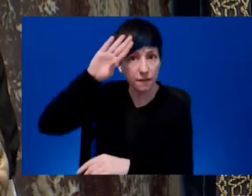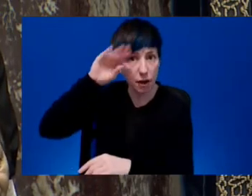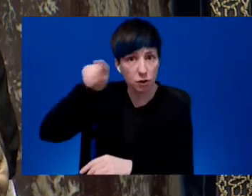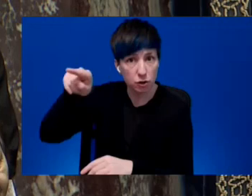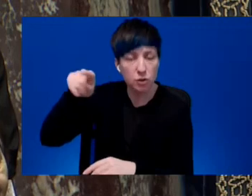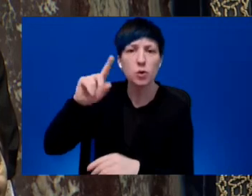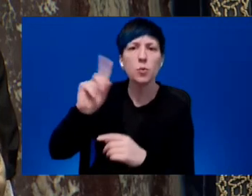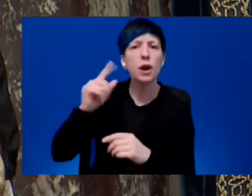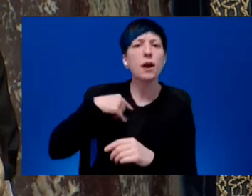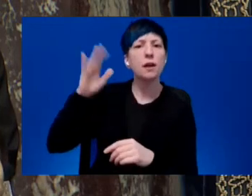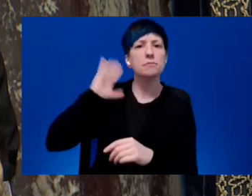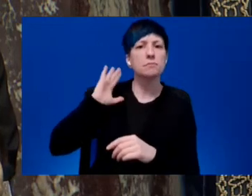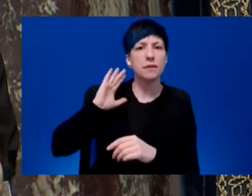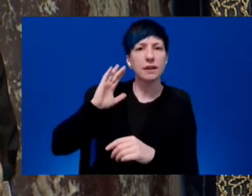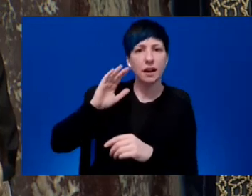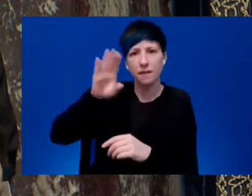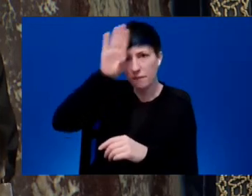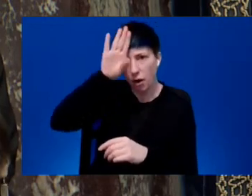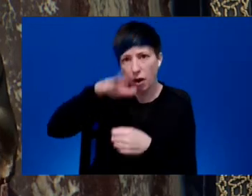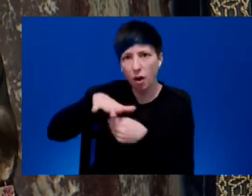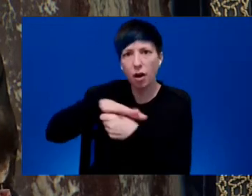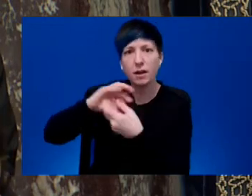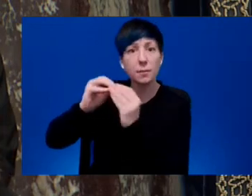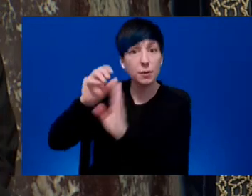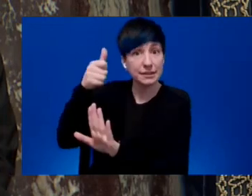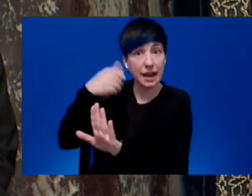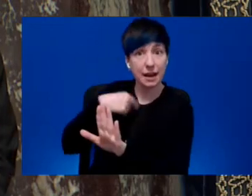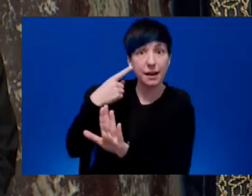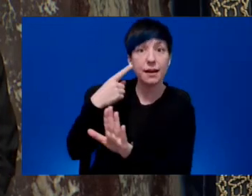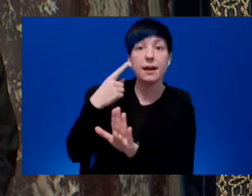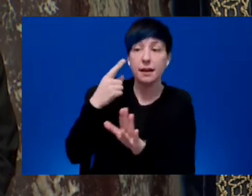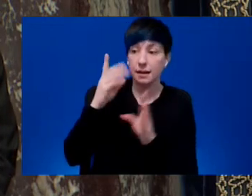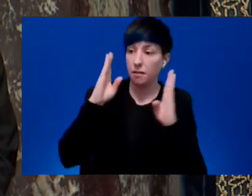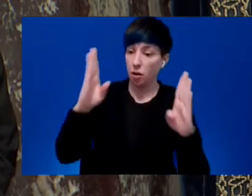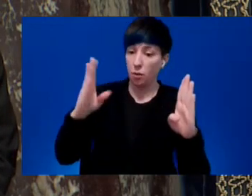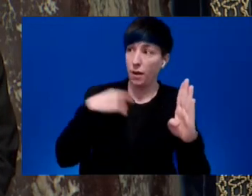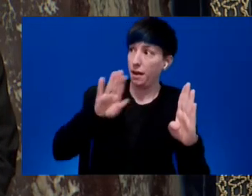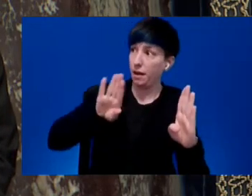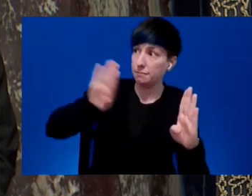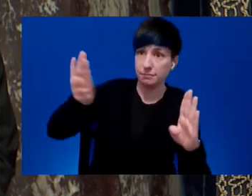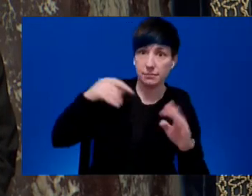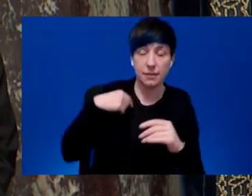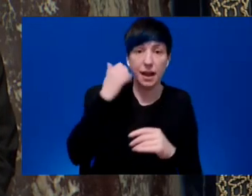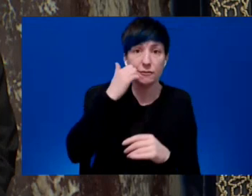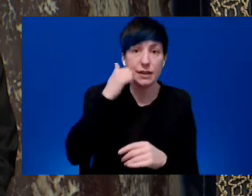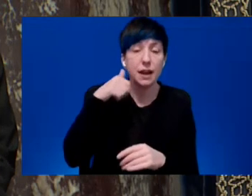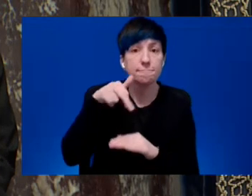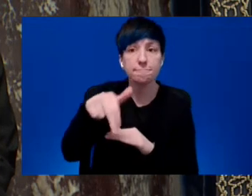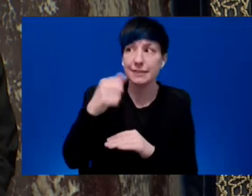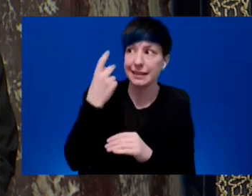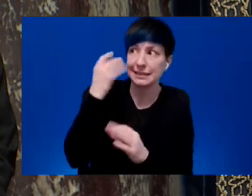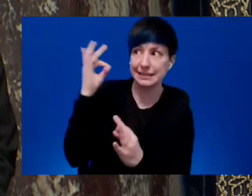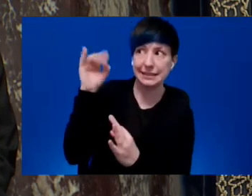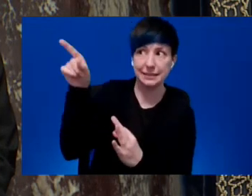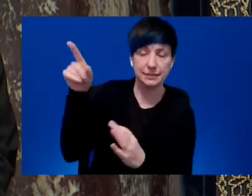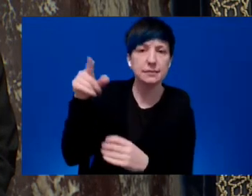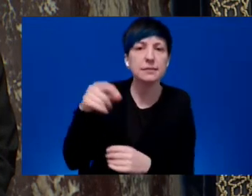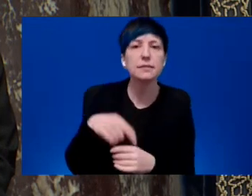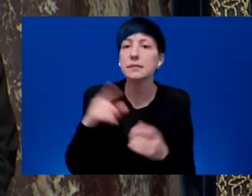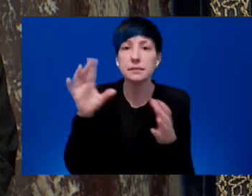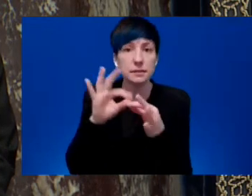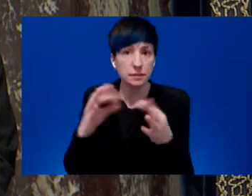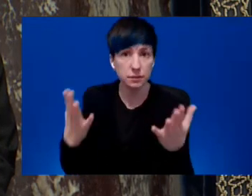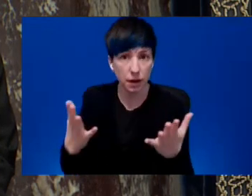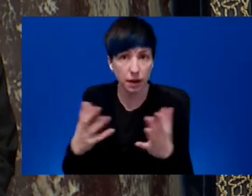career, that you had to pass by it every day. When I'm called to duty, God, wherever flames may